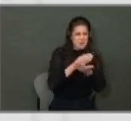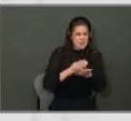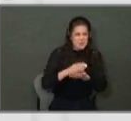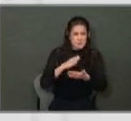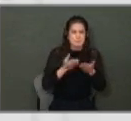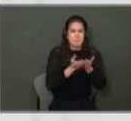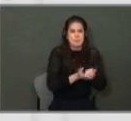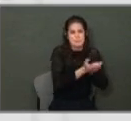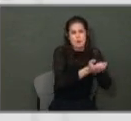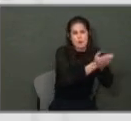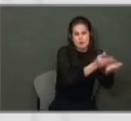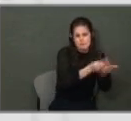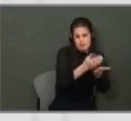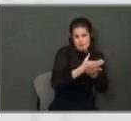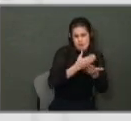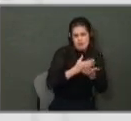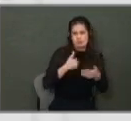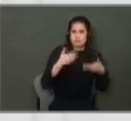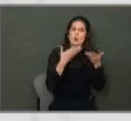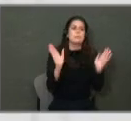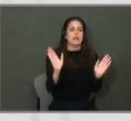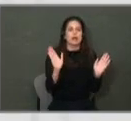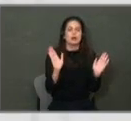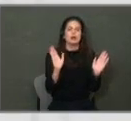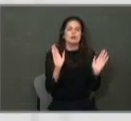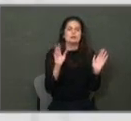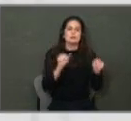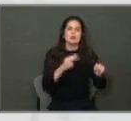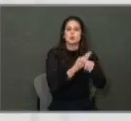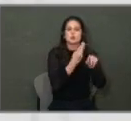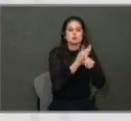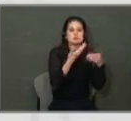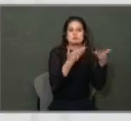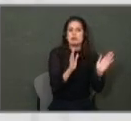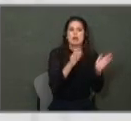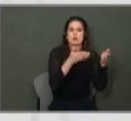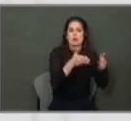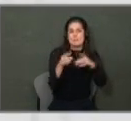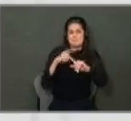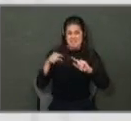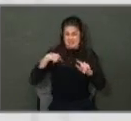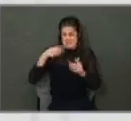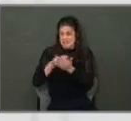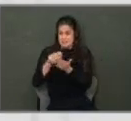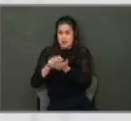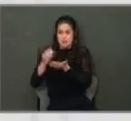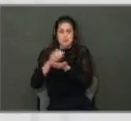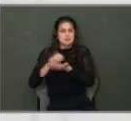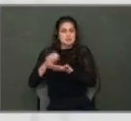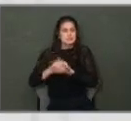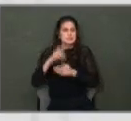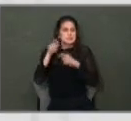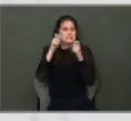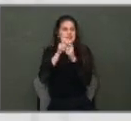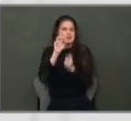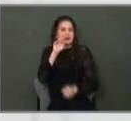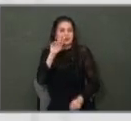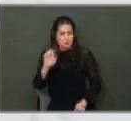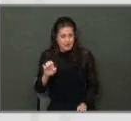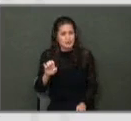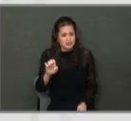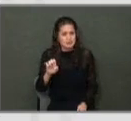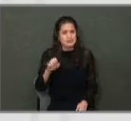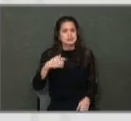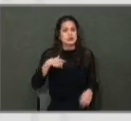whatever they want with it. It's open. It's general revenue. But this revenue we receive through a utility and a rate. And so,